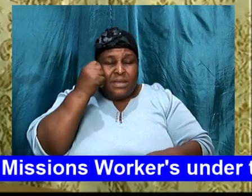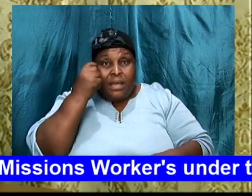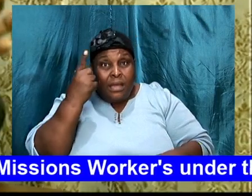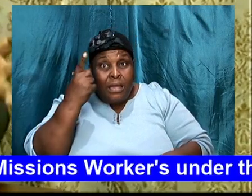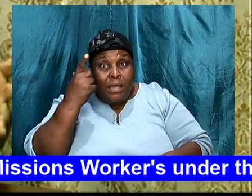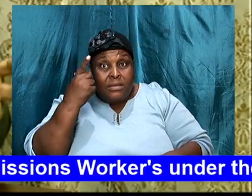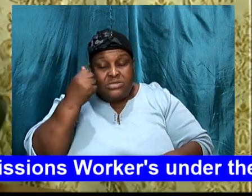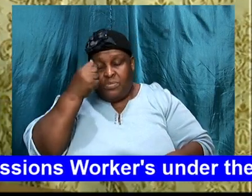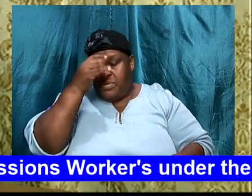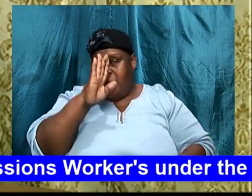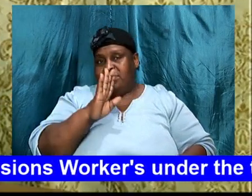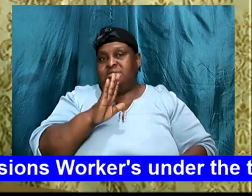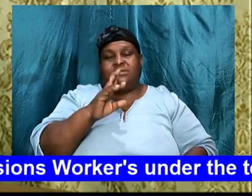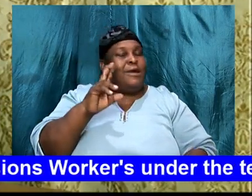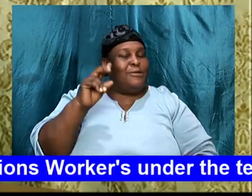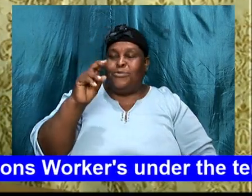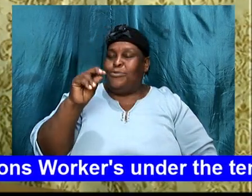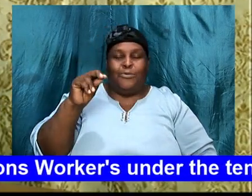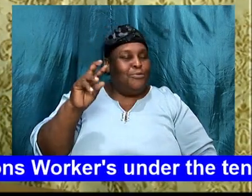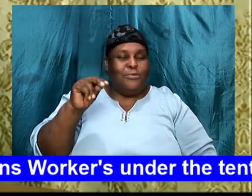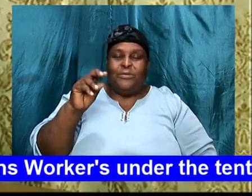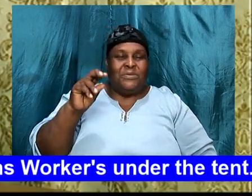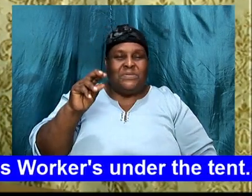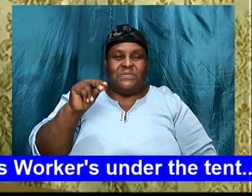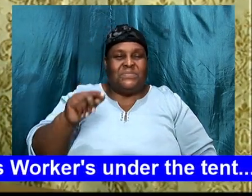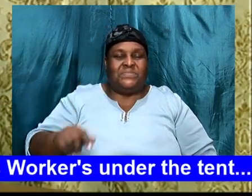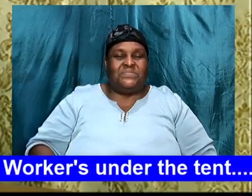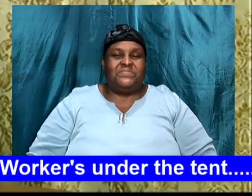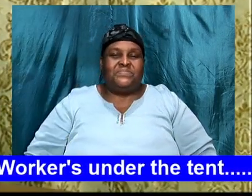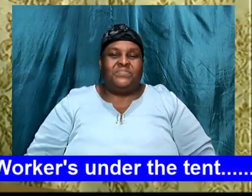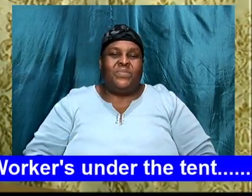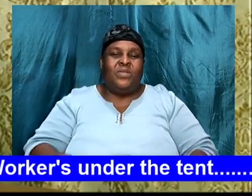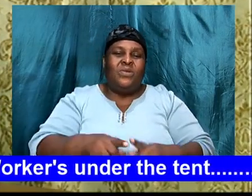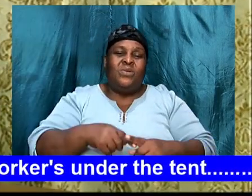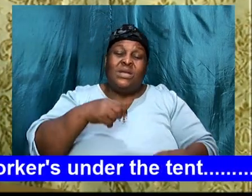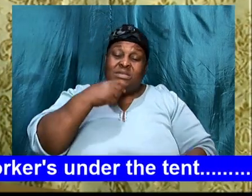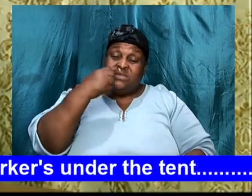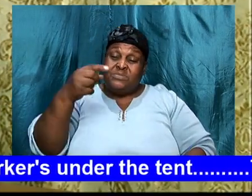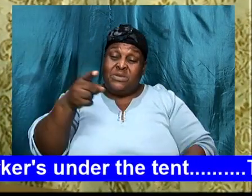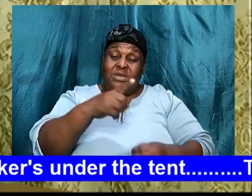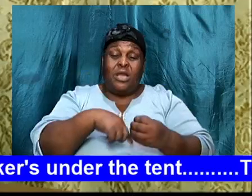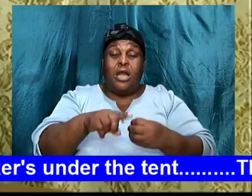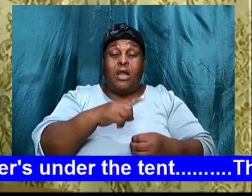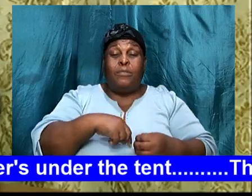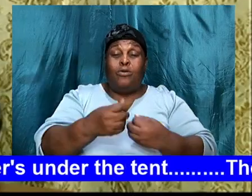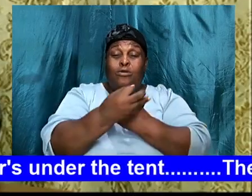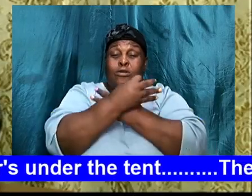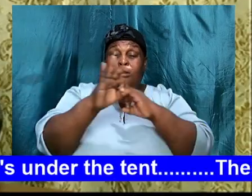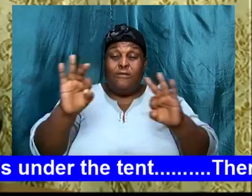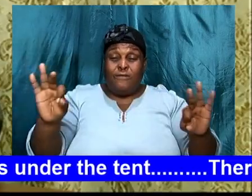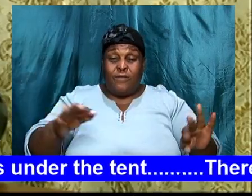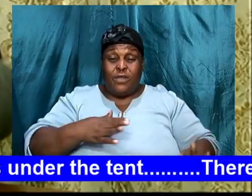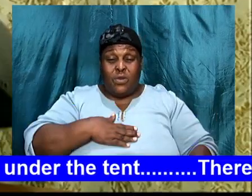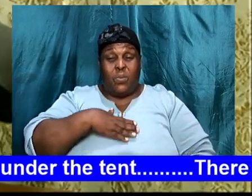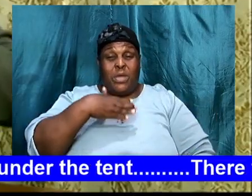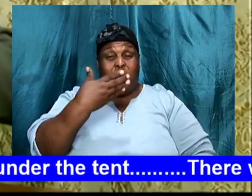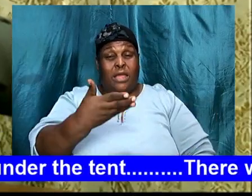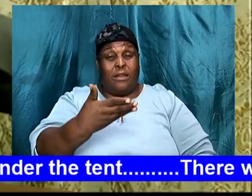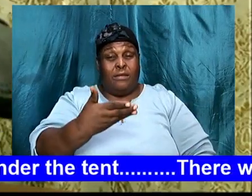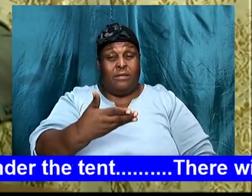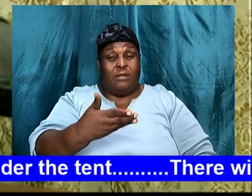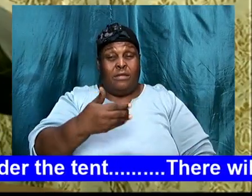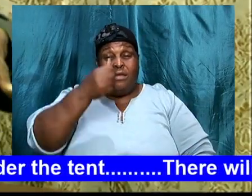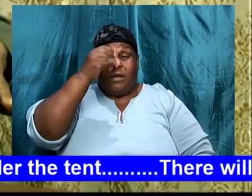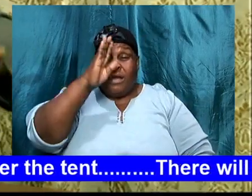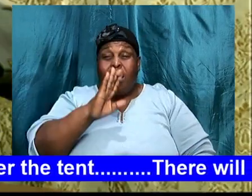it simple means, so when, when, when we talk about, permissive, and this is, where it stops, God,